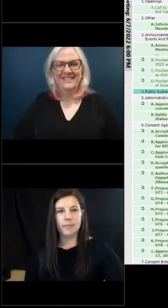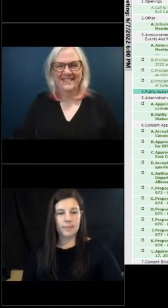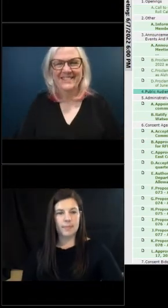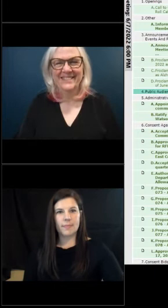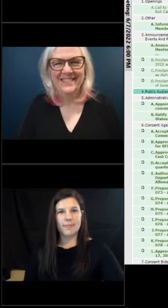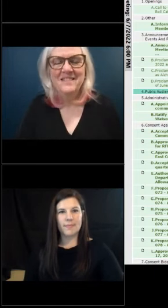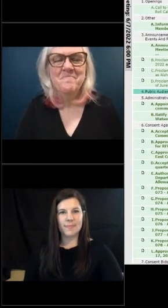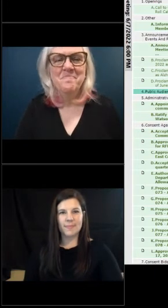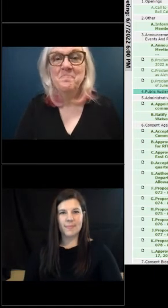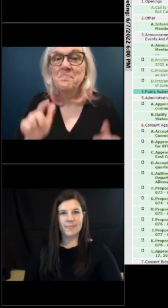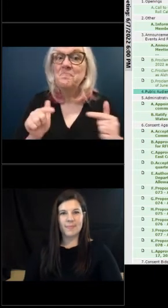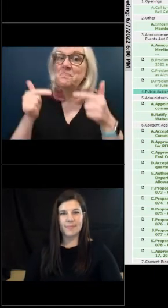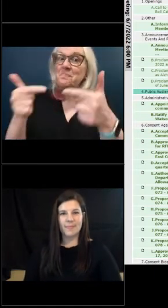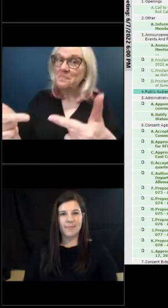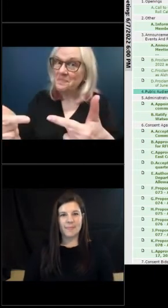Thank you. Next speaker.